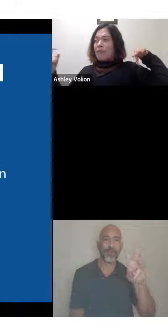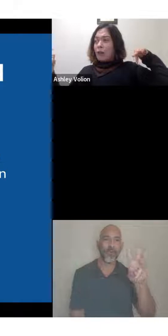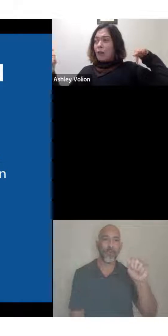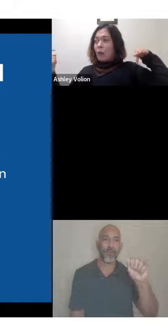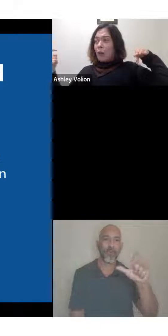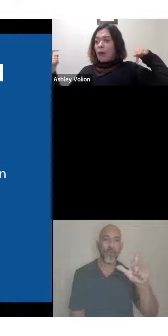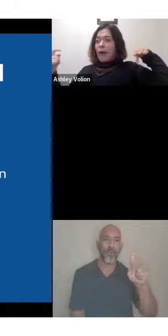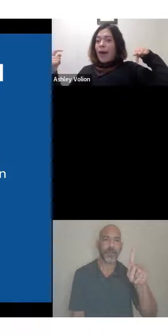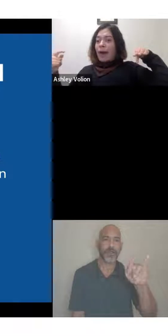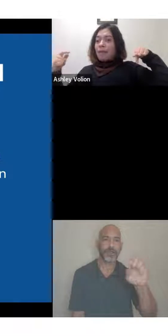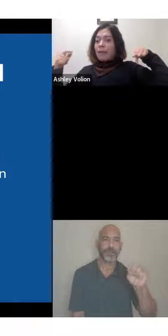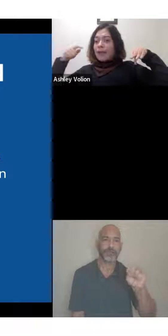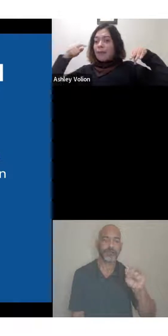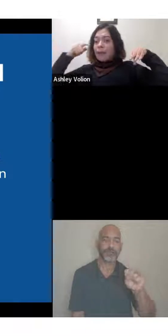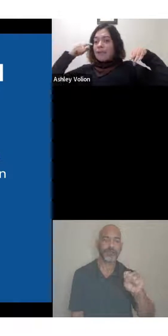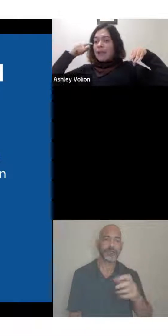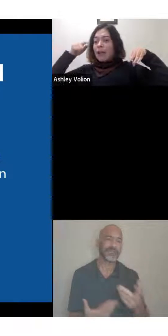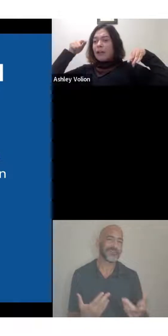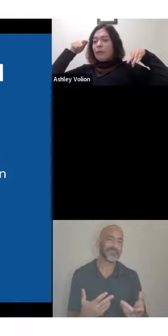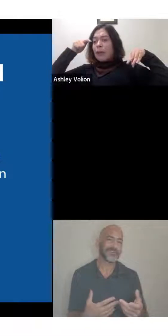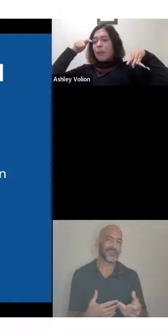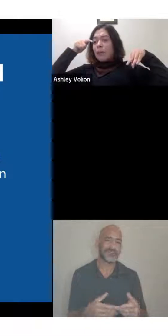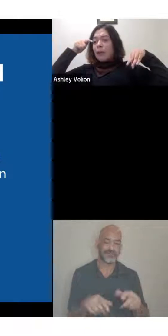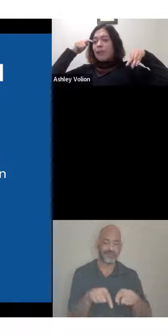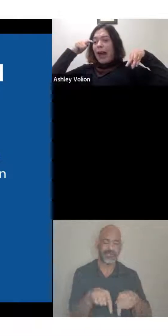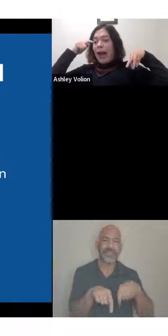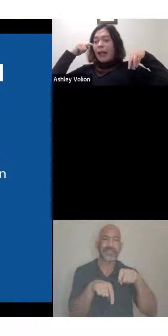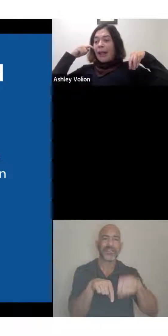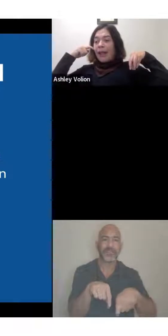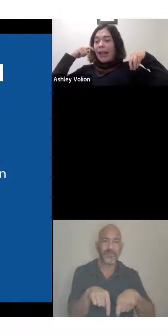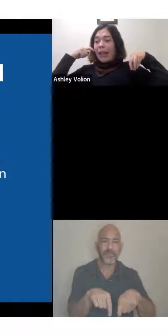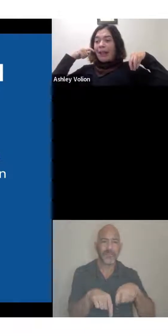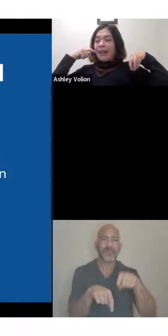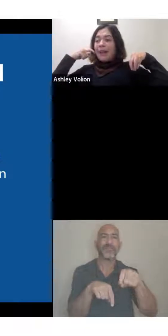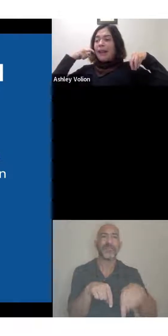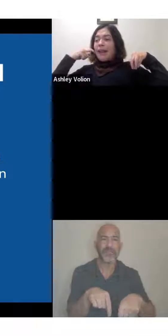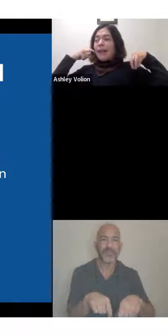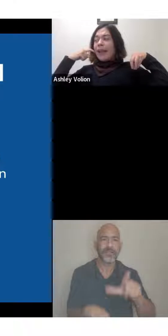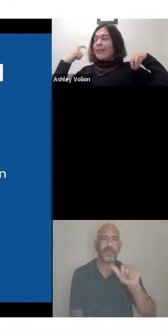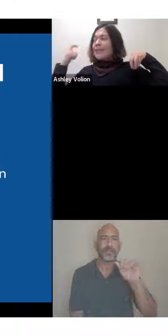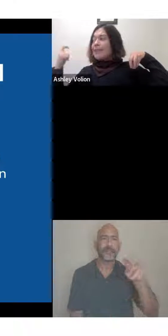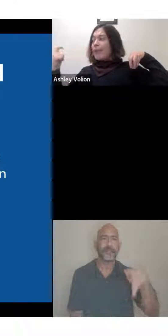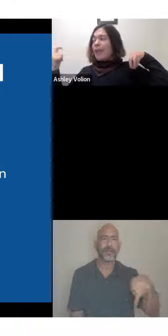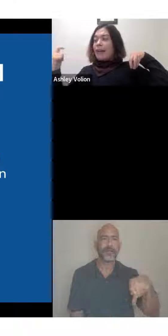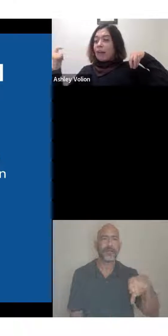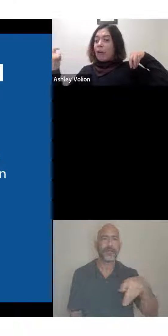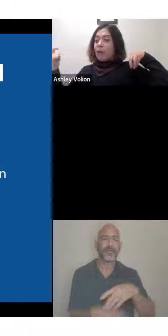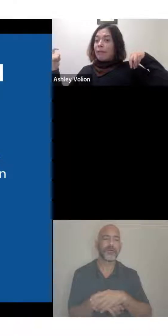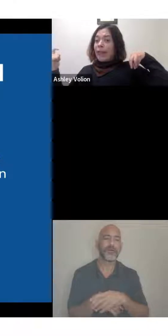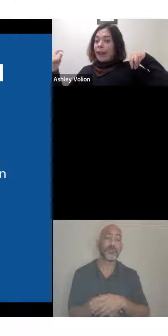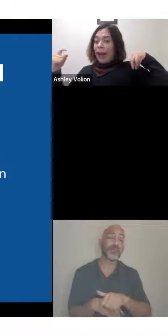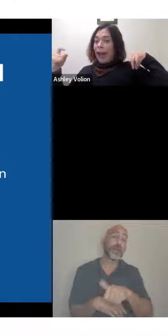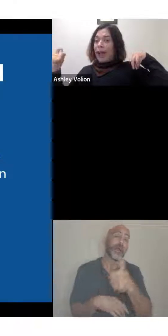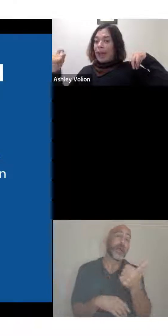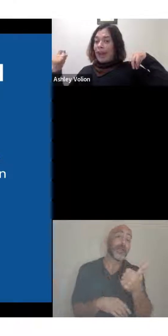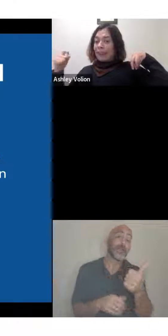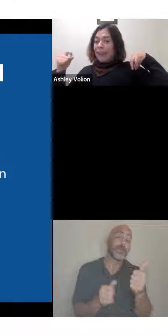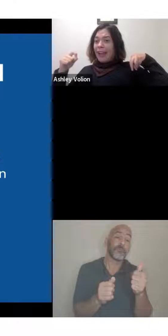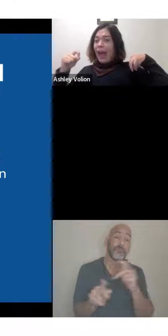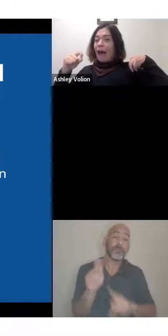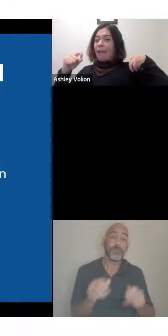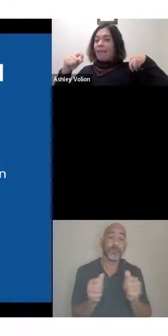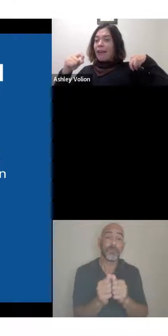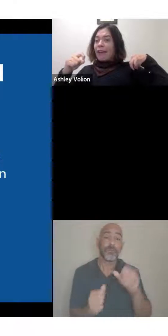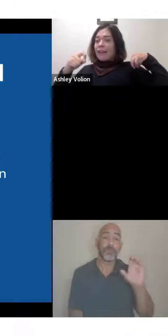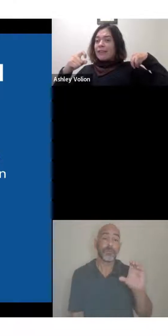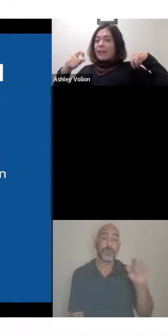But I also have been exposed to other people that can't speak or hold up their head. And